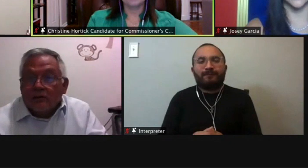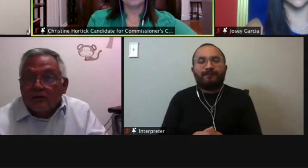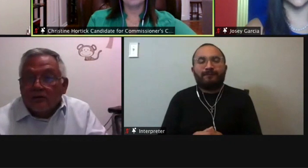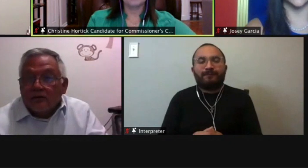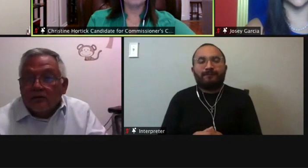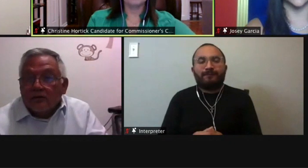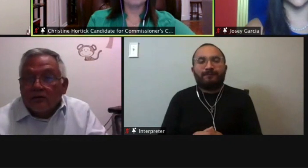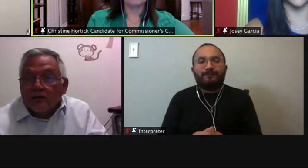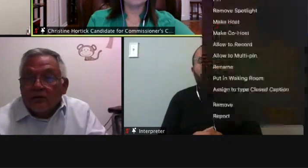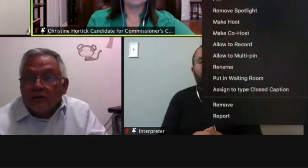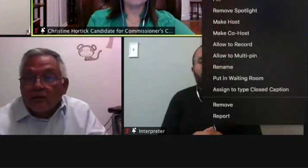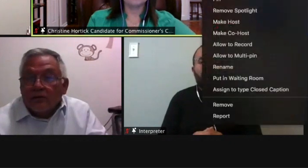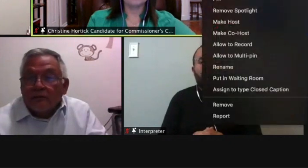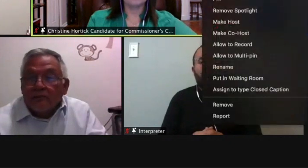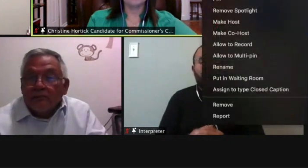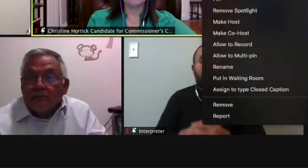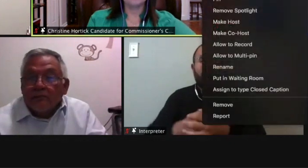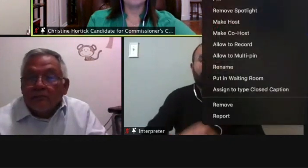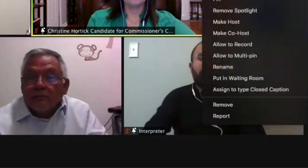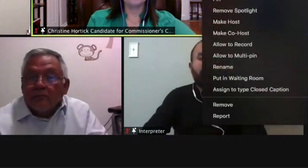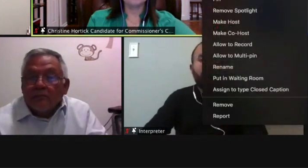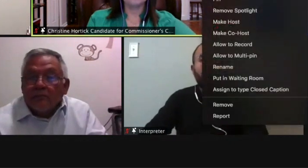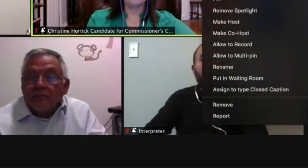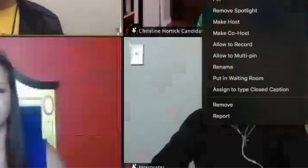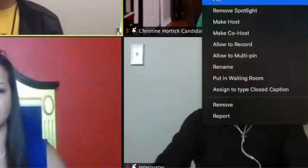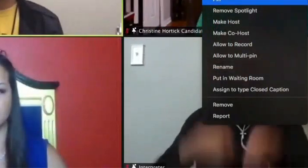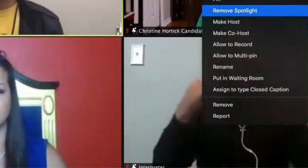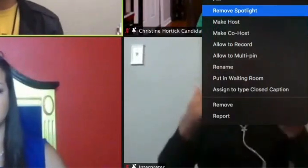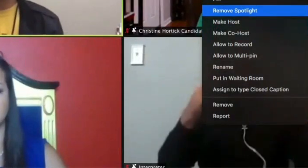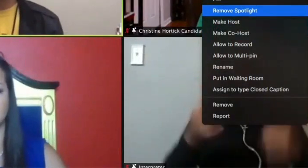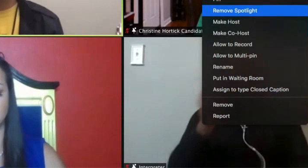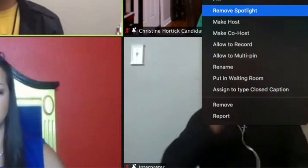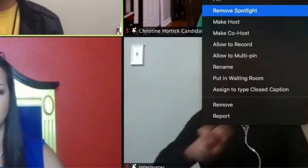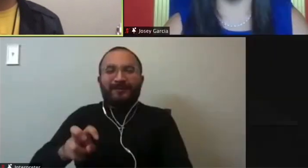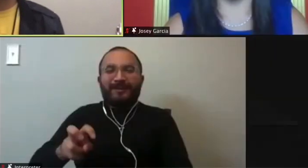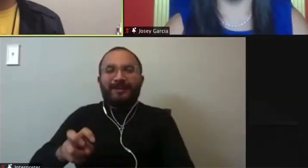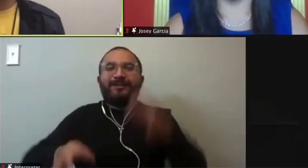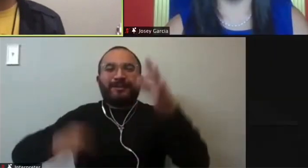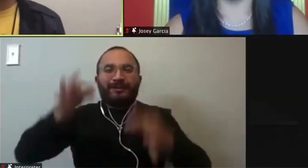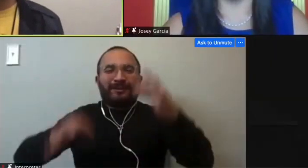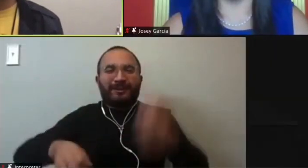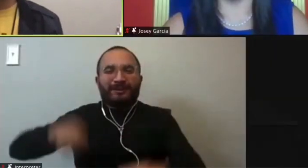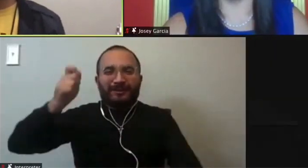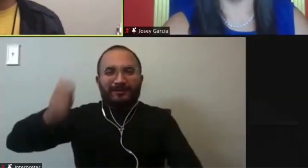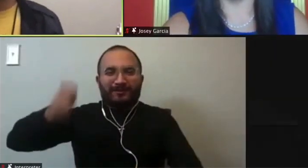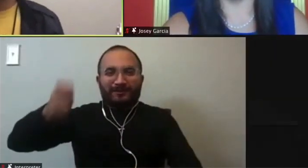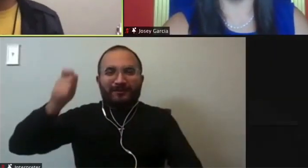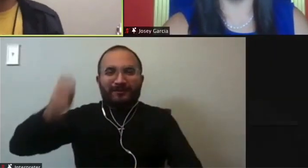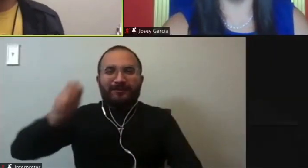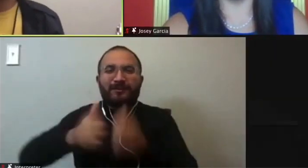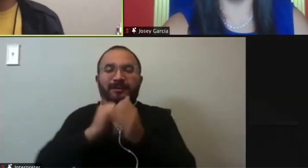All right, great. So now we will be moving, um, over to the judicial races. Um, I see